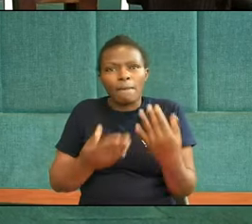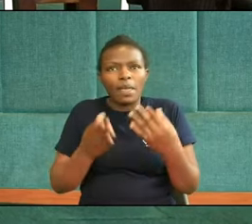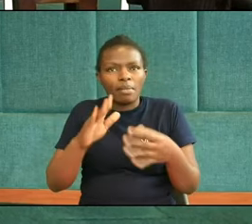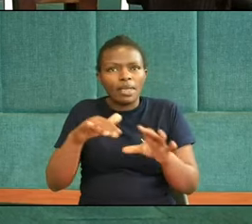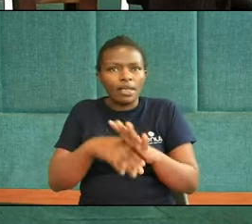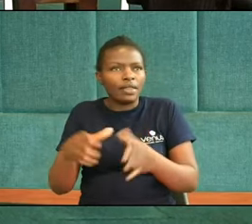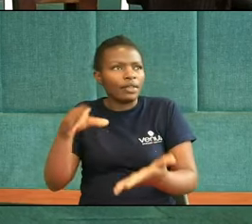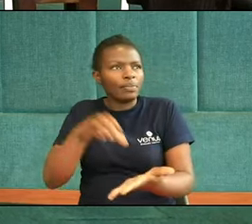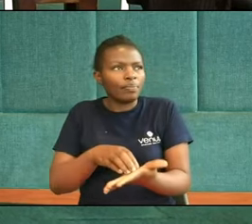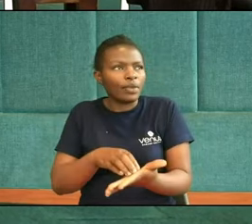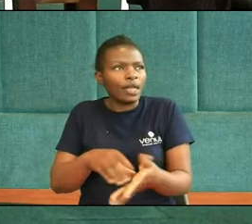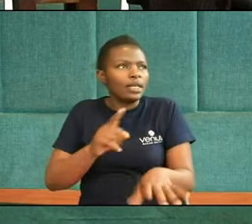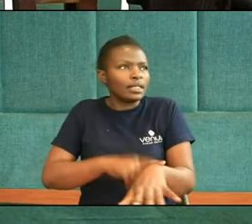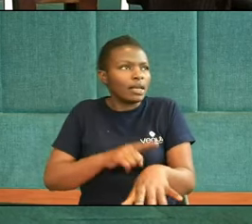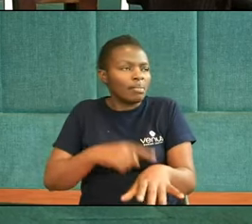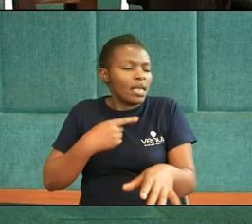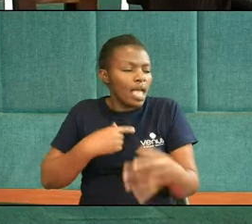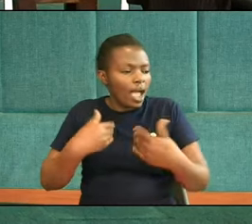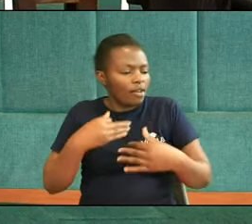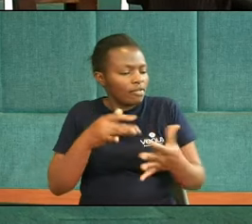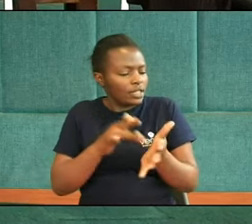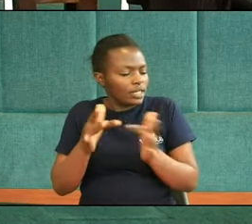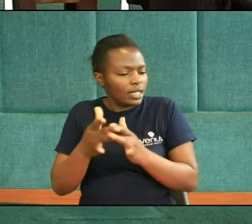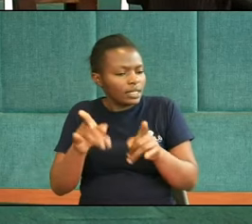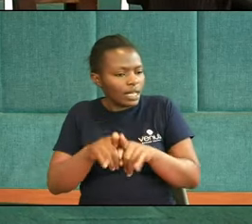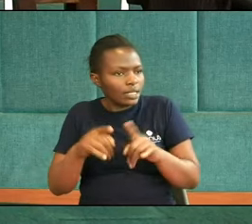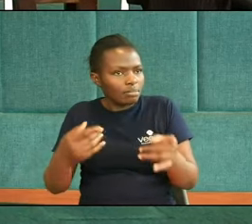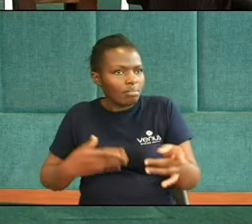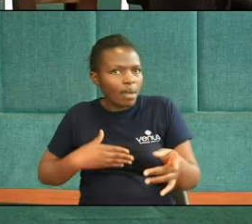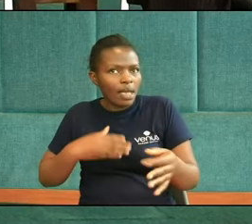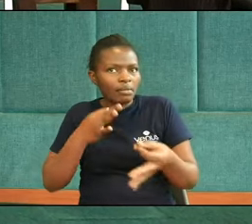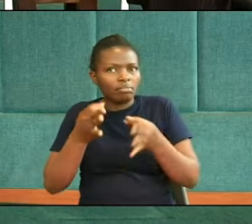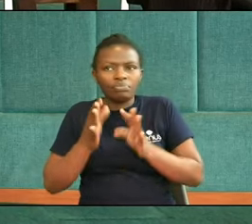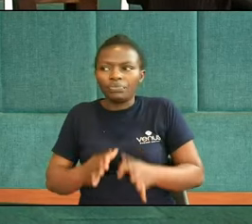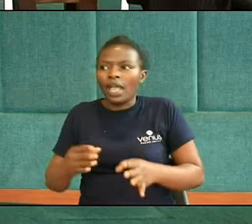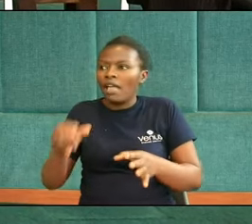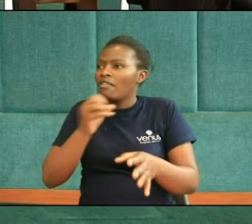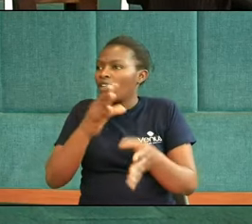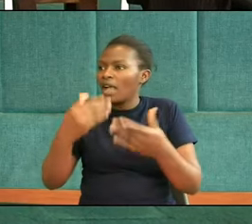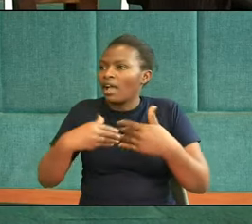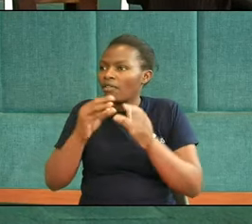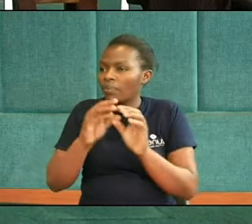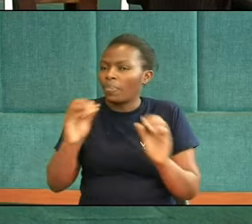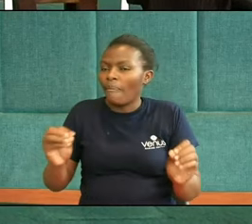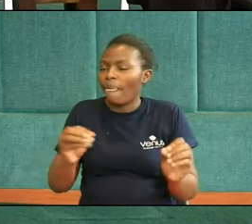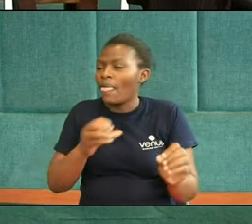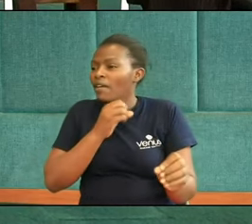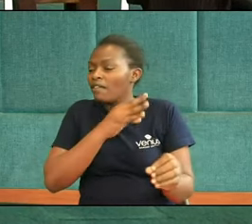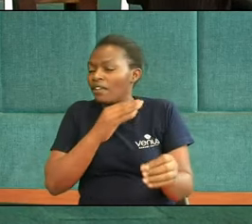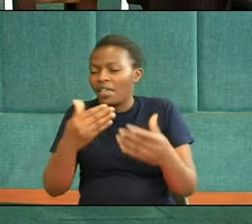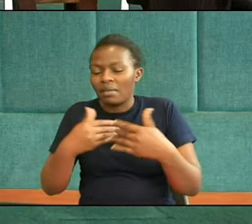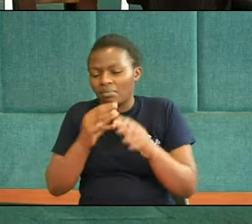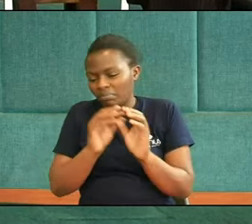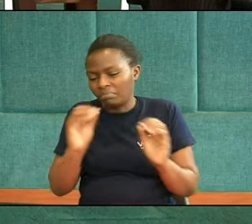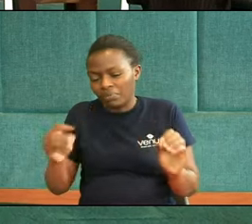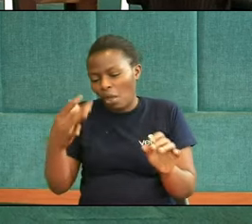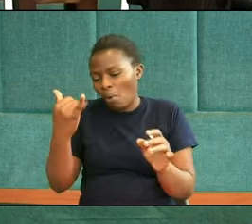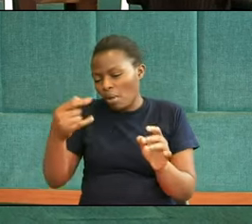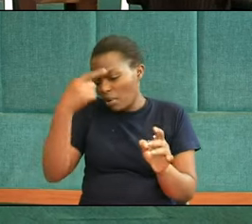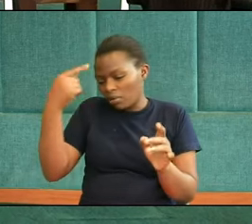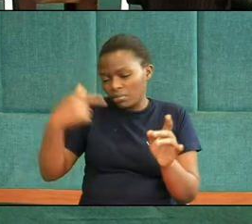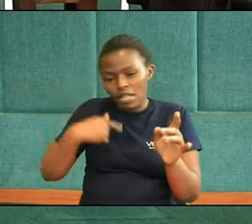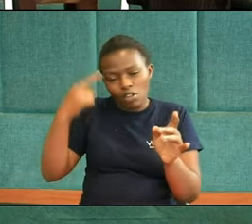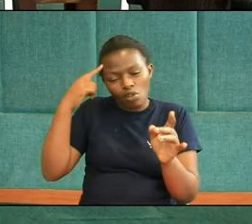Jesus As my advocate Right now I wouldn't fear I wouldn't be scared Because I know that I'm